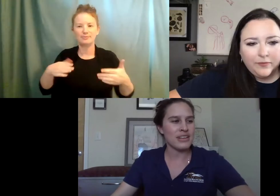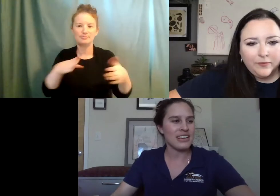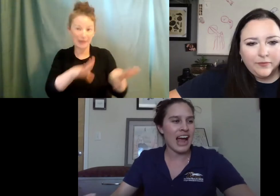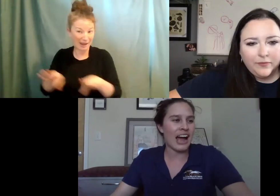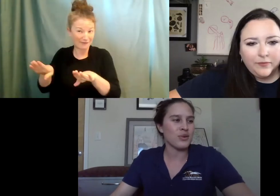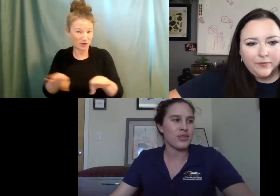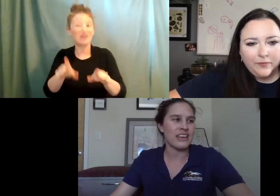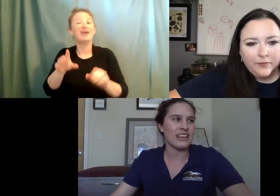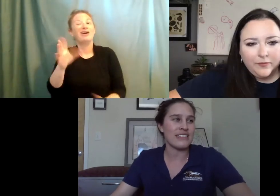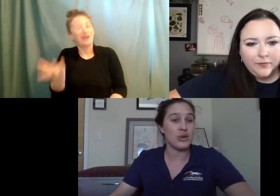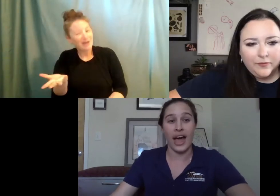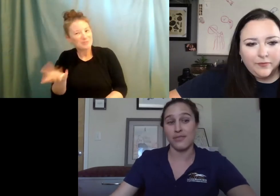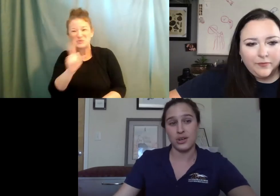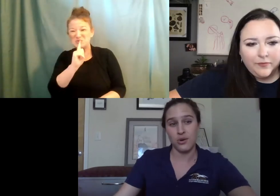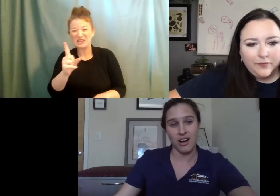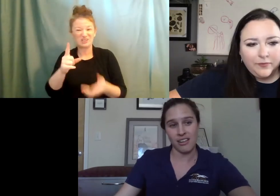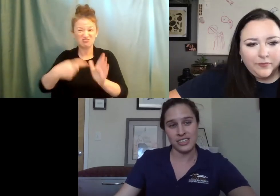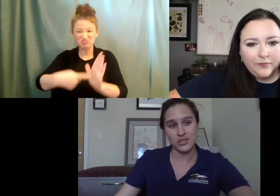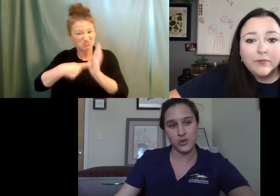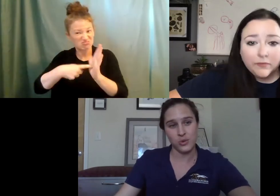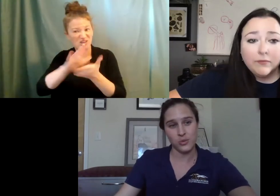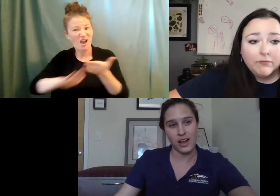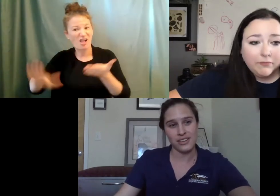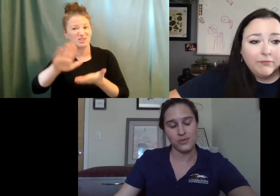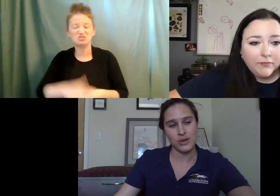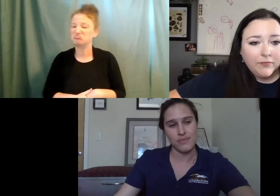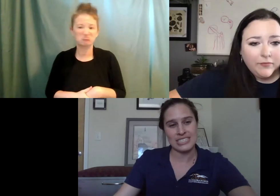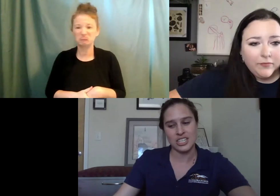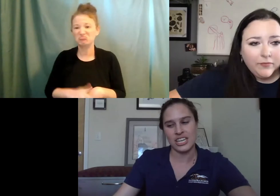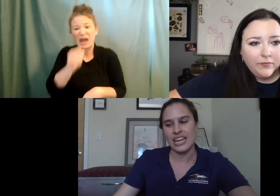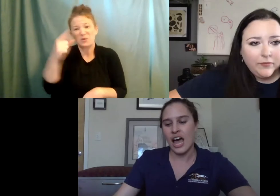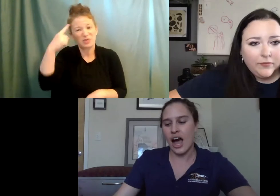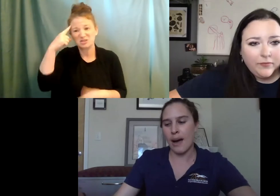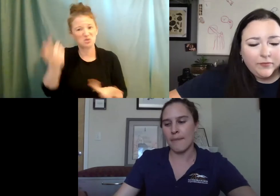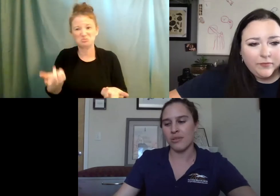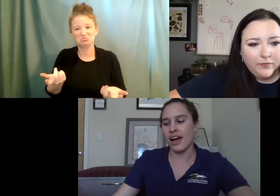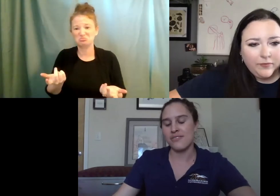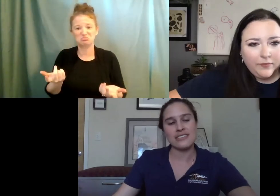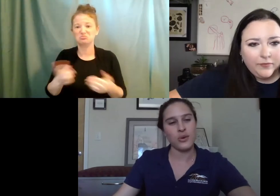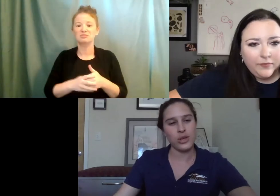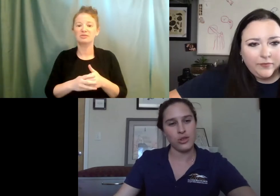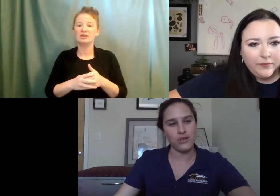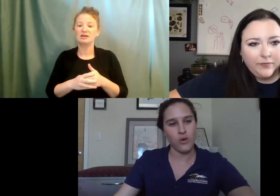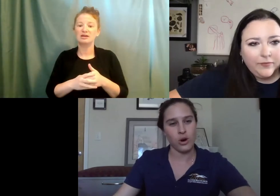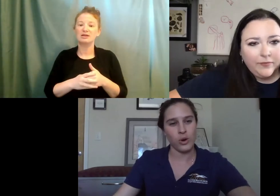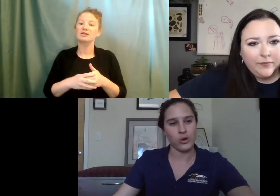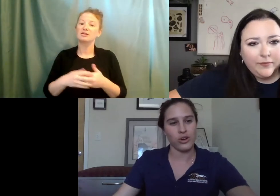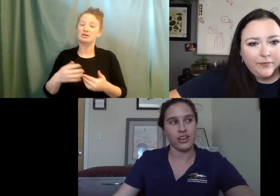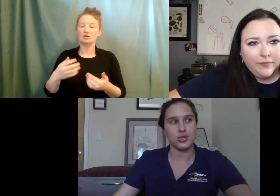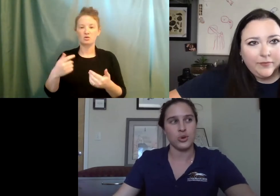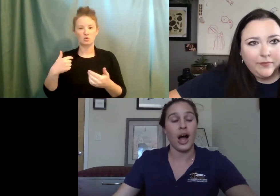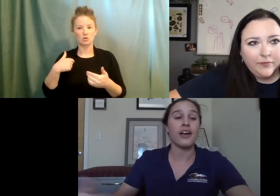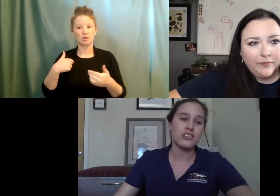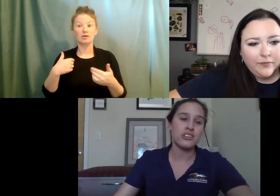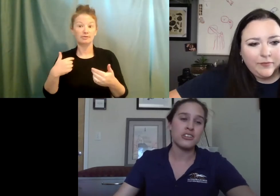in my opinion, I don't think that you have to go to college for wildlife rehabilitation. Um, a lot of things that we look for when